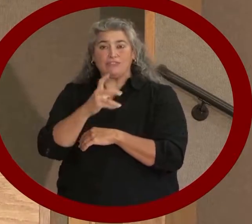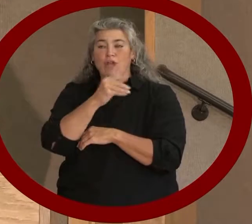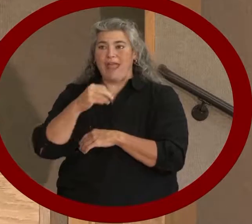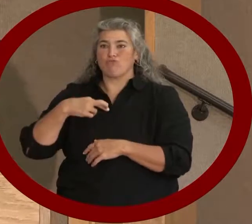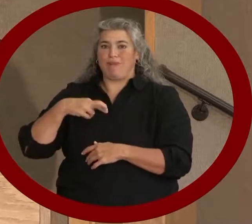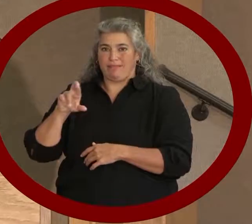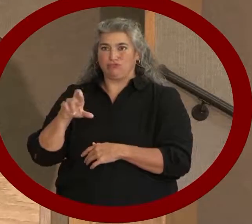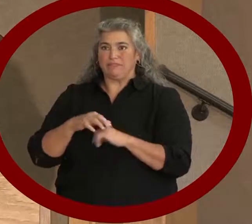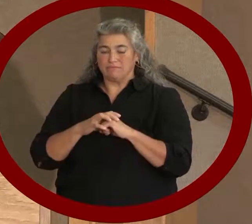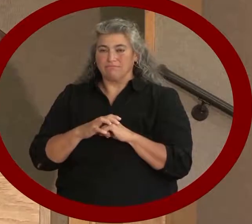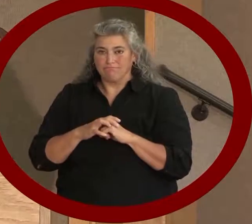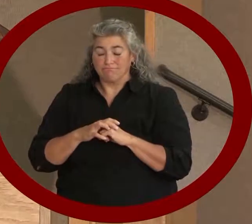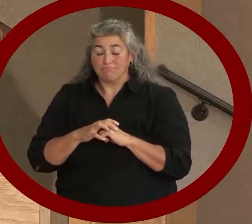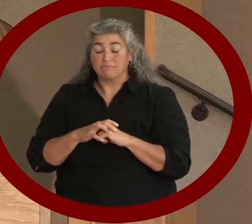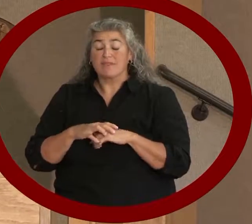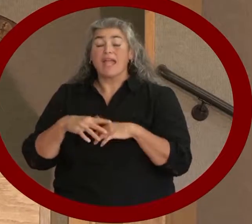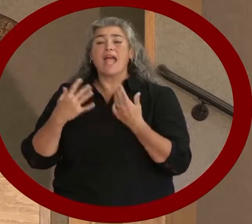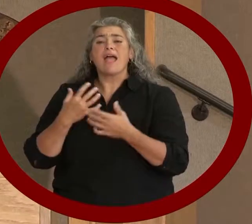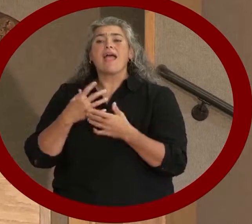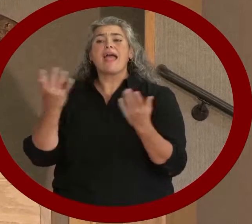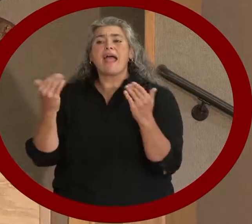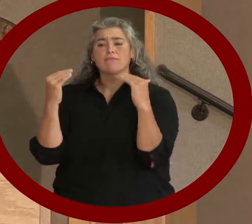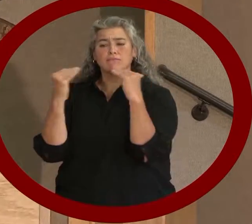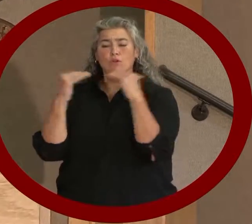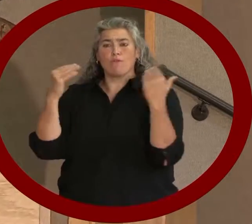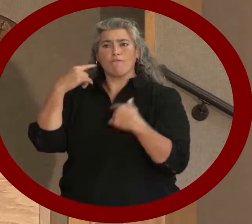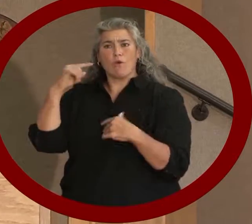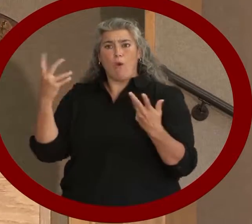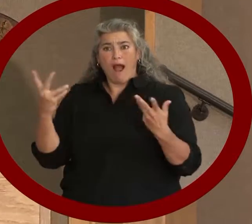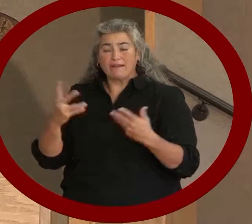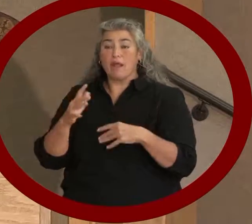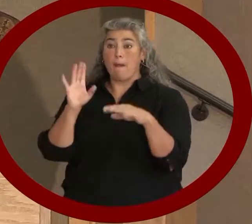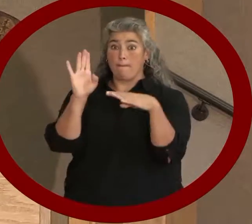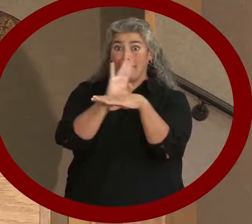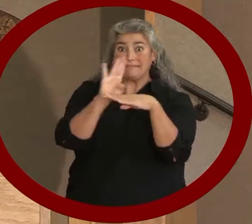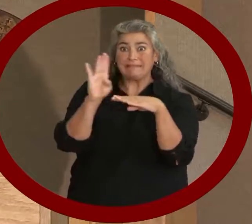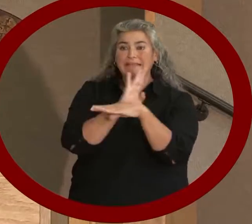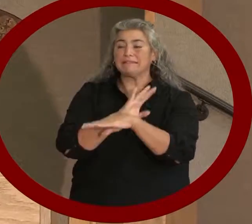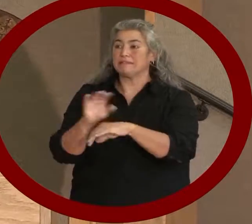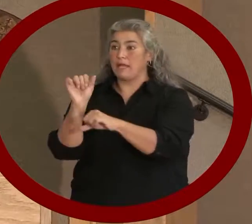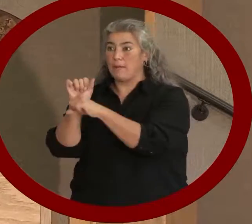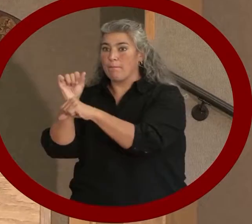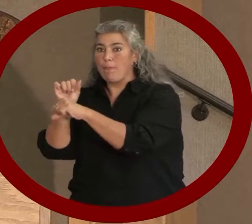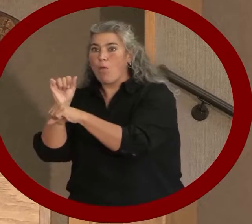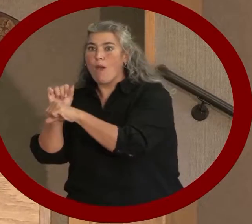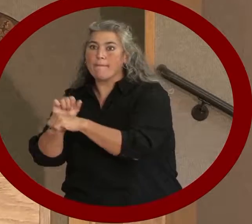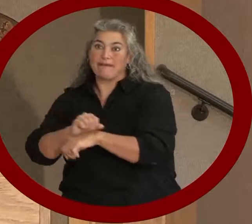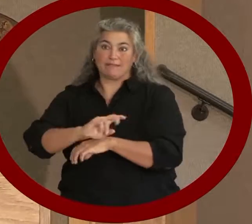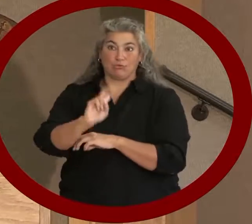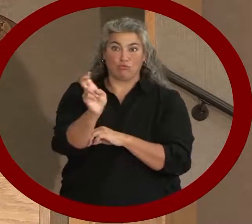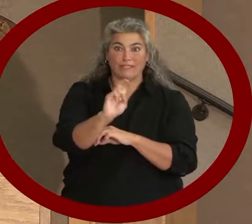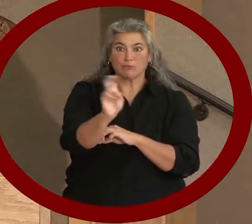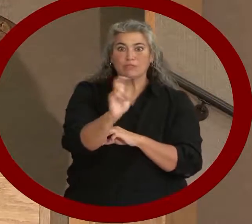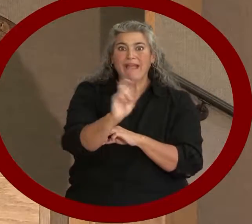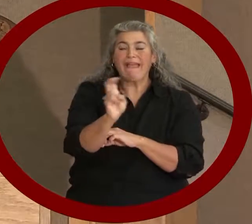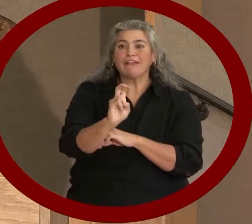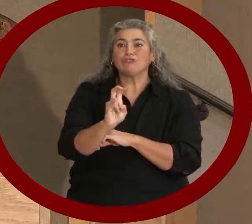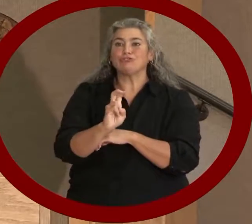businesses, employment, transportation, telecommunication, and government services.